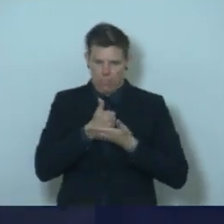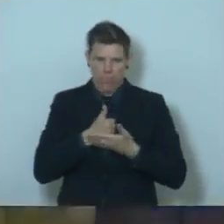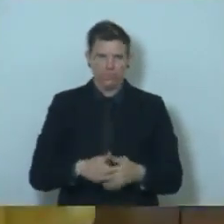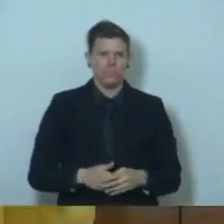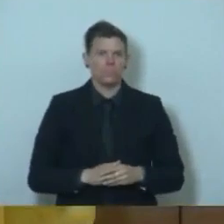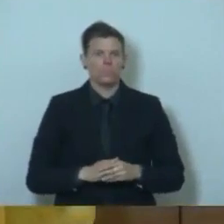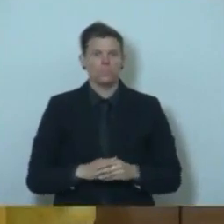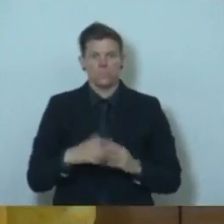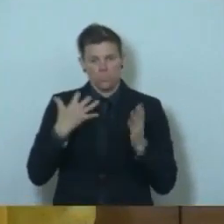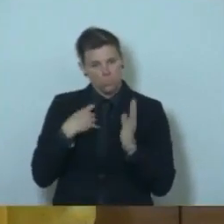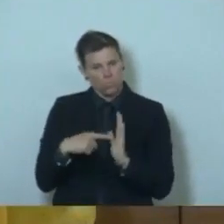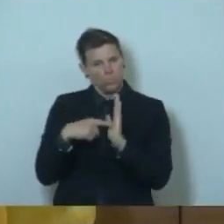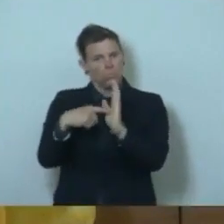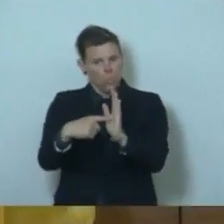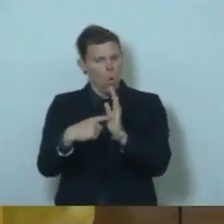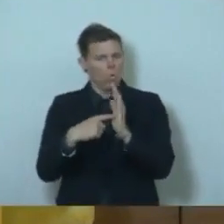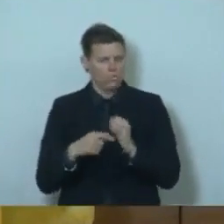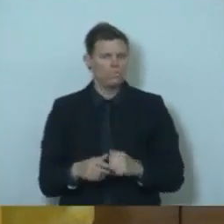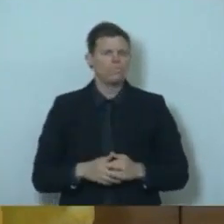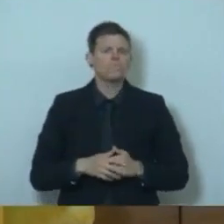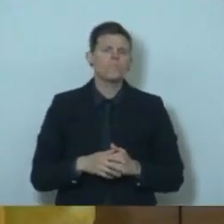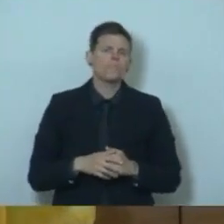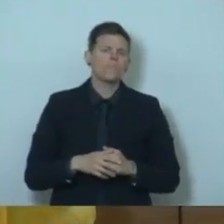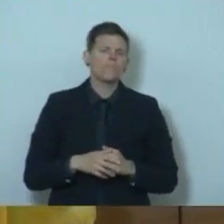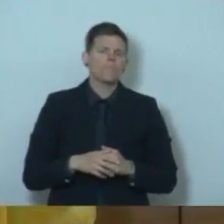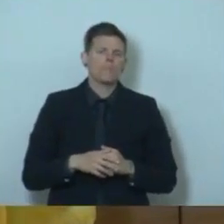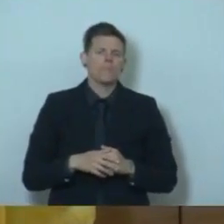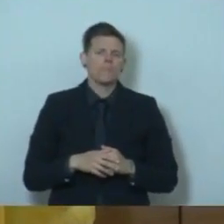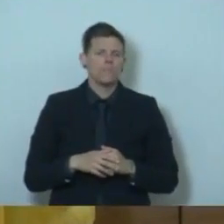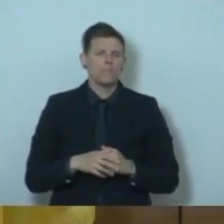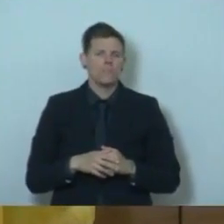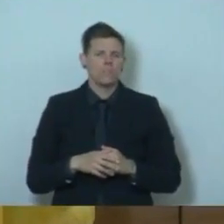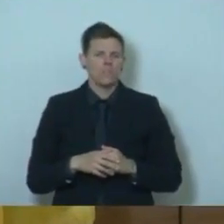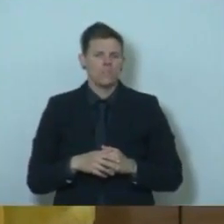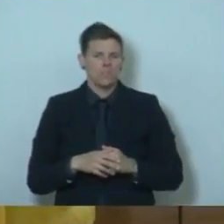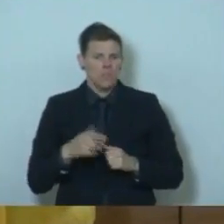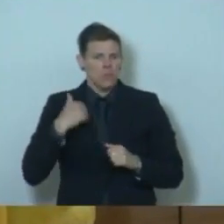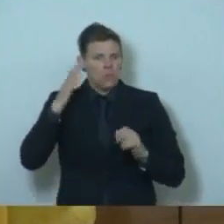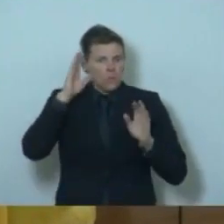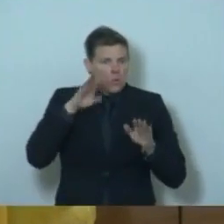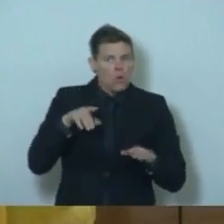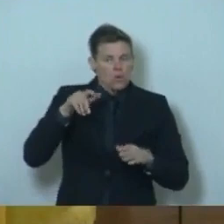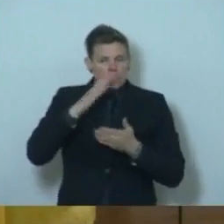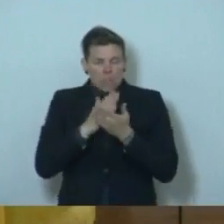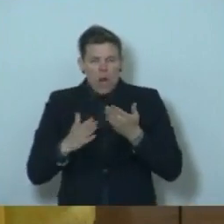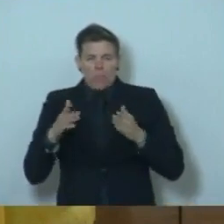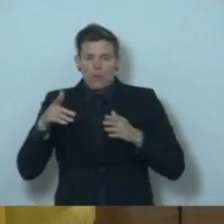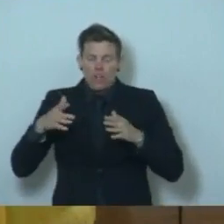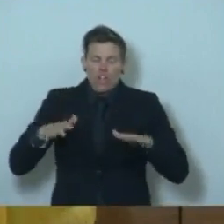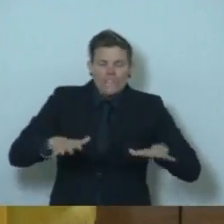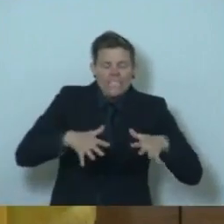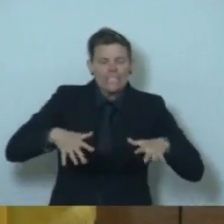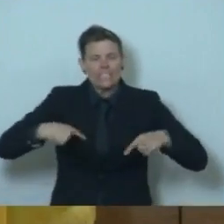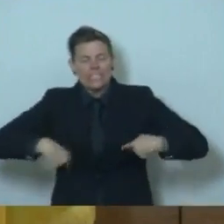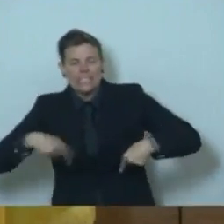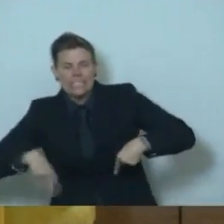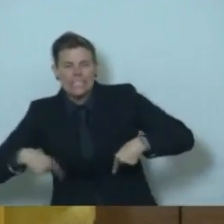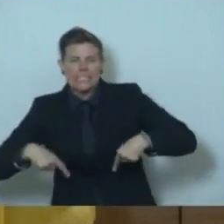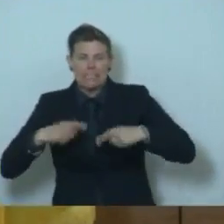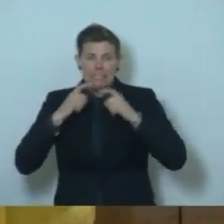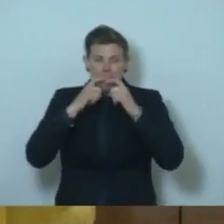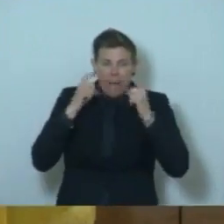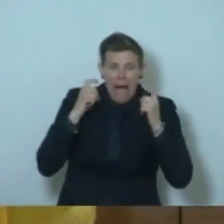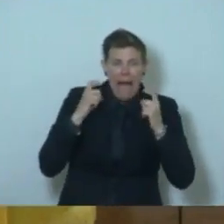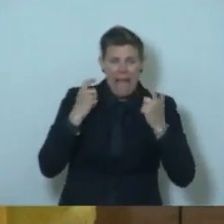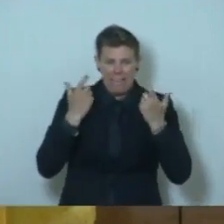that folks are, I think, nervous around the country and going be nervous here that masks are hard to make. Now, I want to